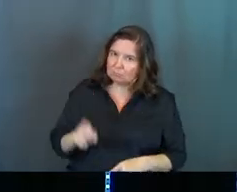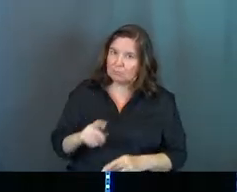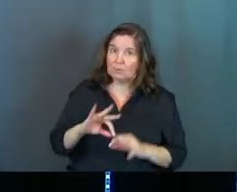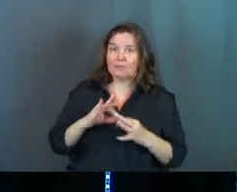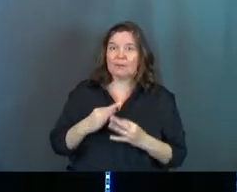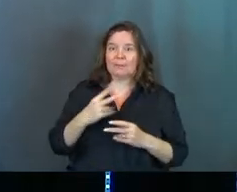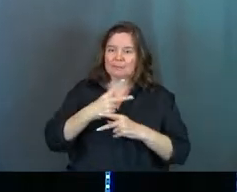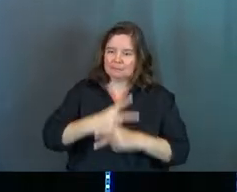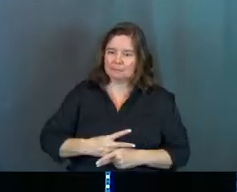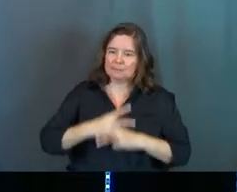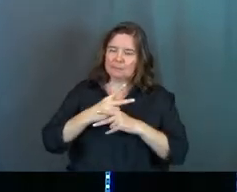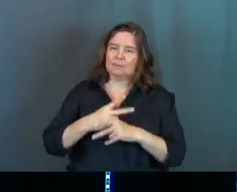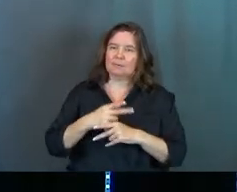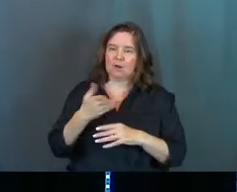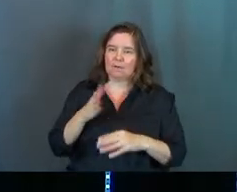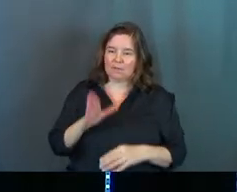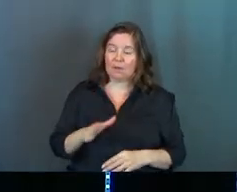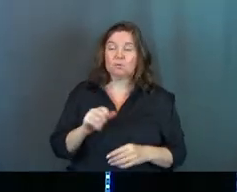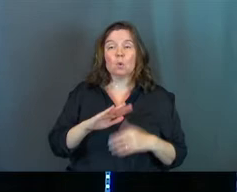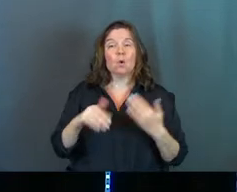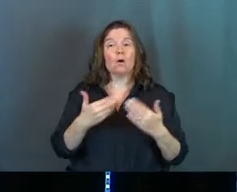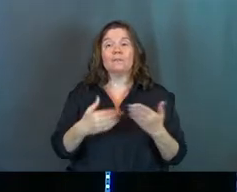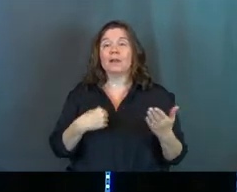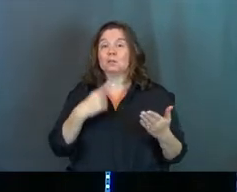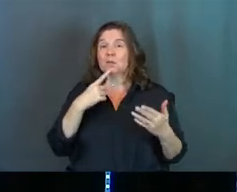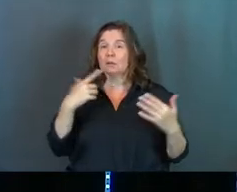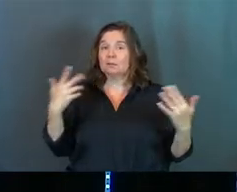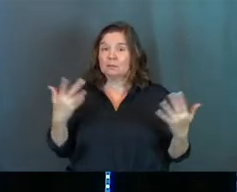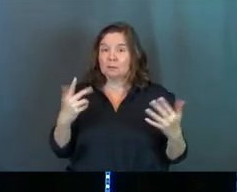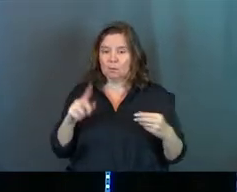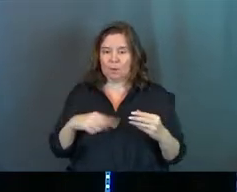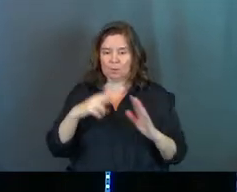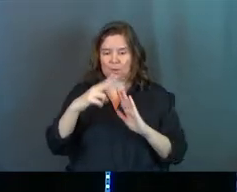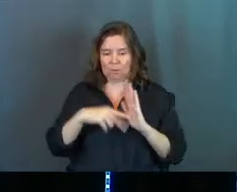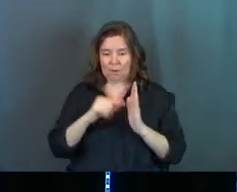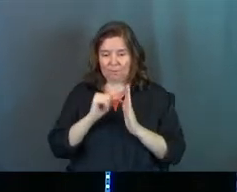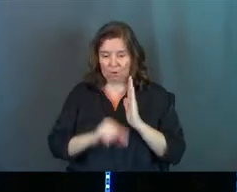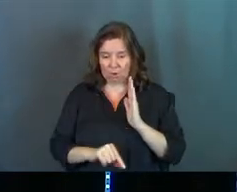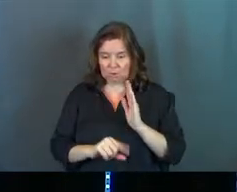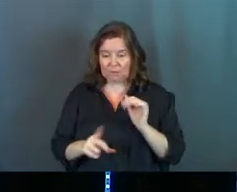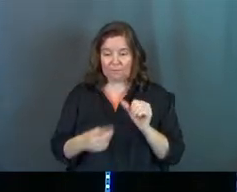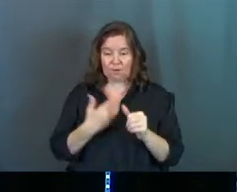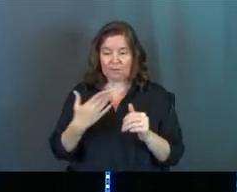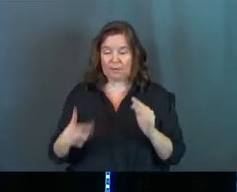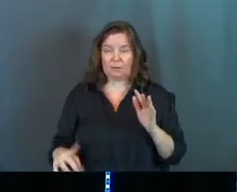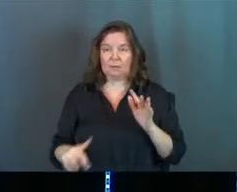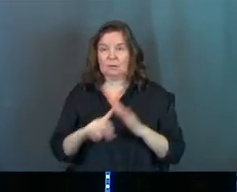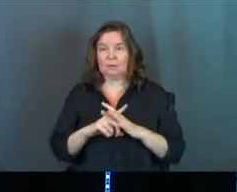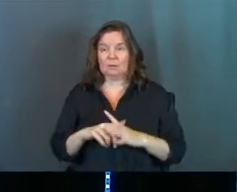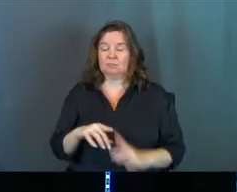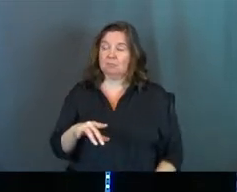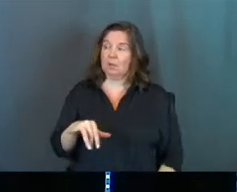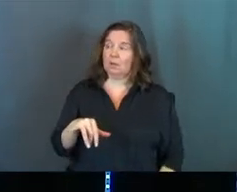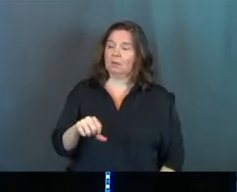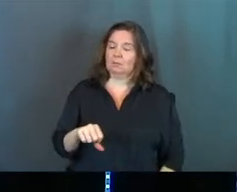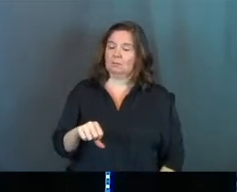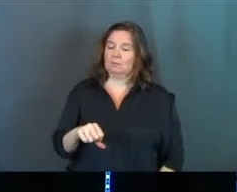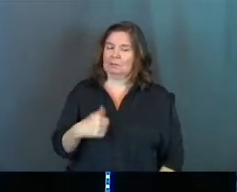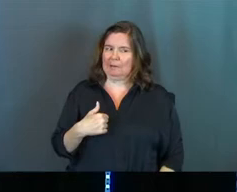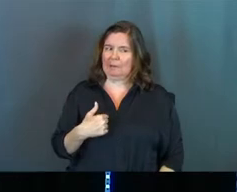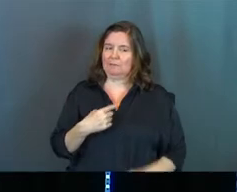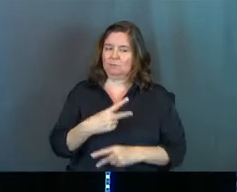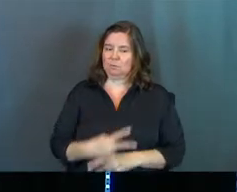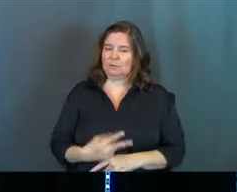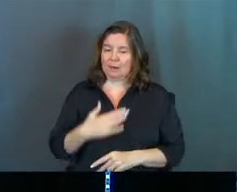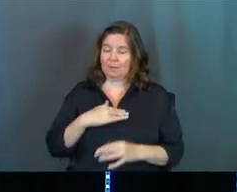these families need to be taking care of theirs. So all that to say, when we read a verse like that, the first thing that comes to my mind is like, dude, yeah, I